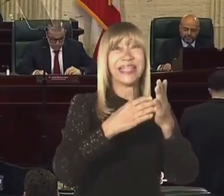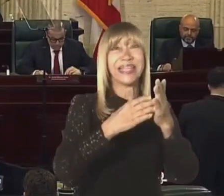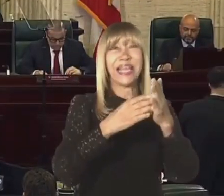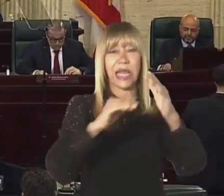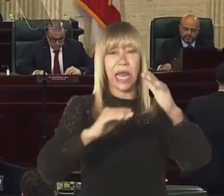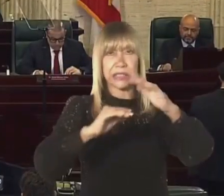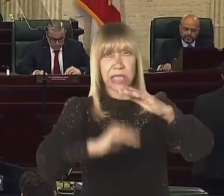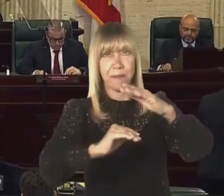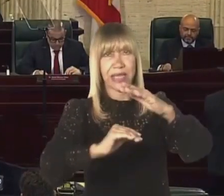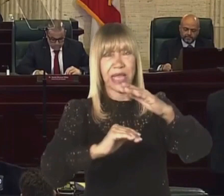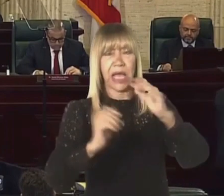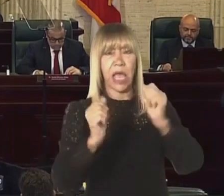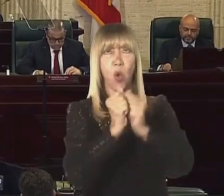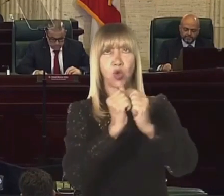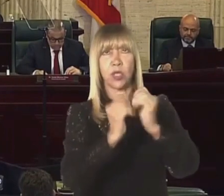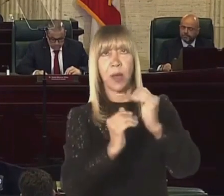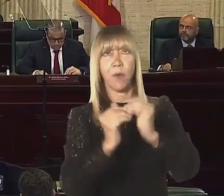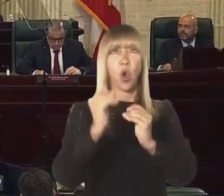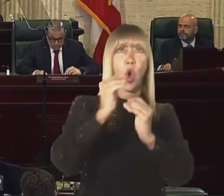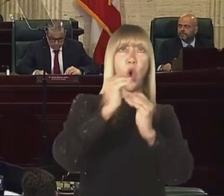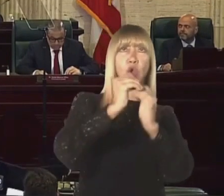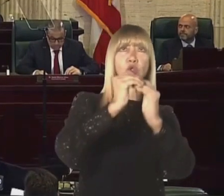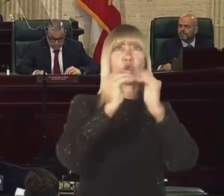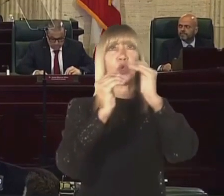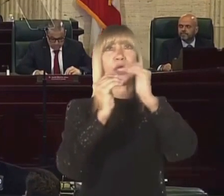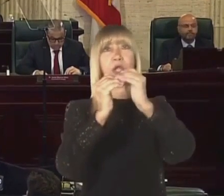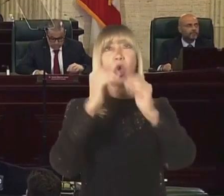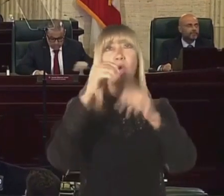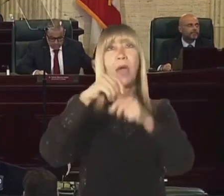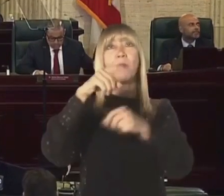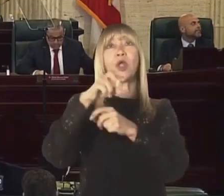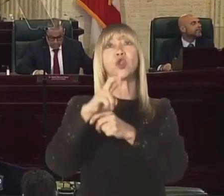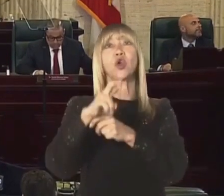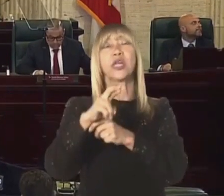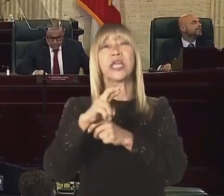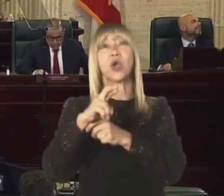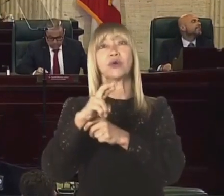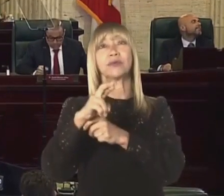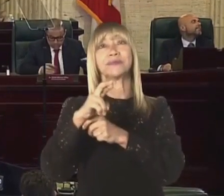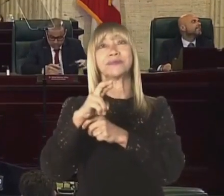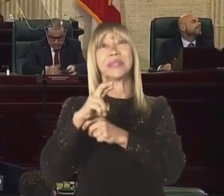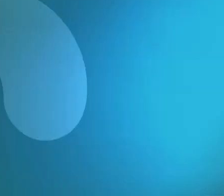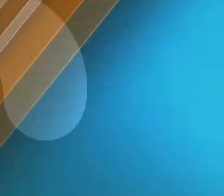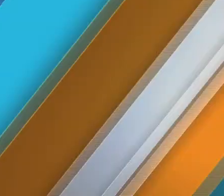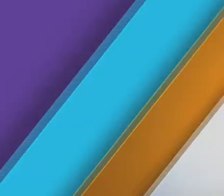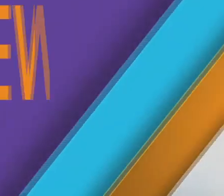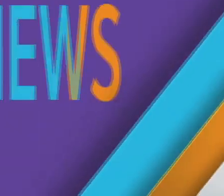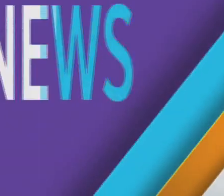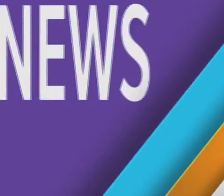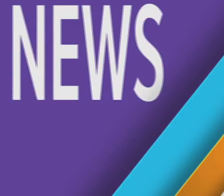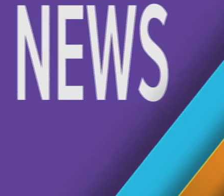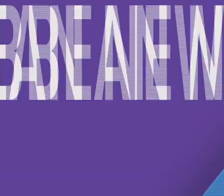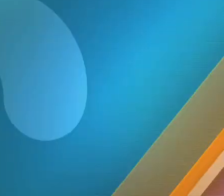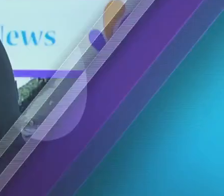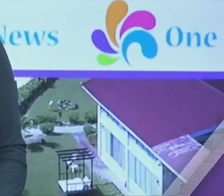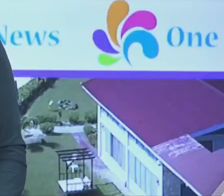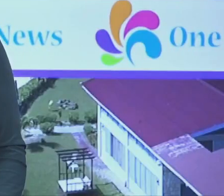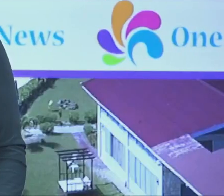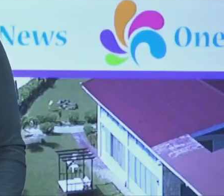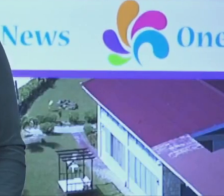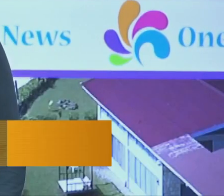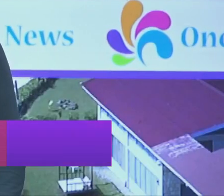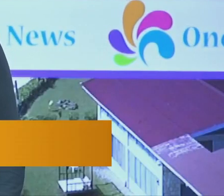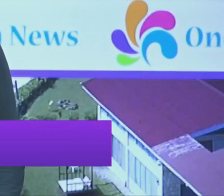this is a matter that it's going from strength to strength. Reporting from San Juan, Puerto Rico, Frances Félix for One Caribbean